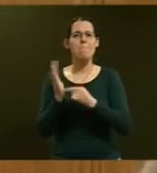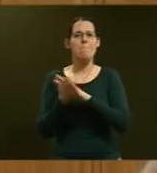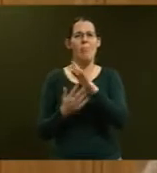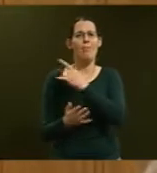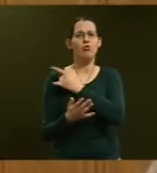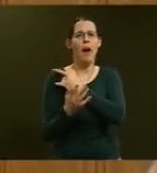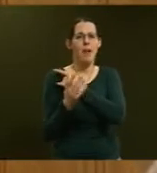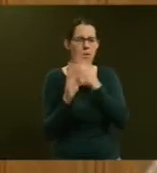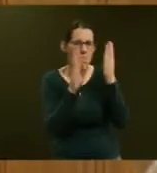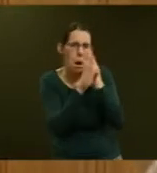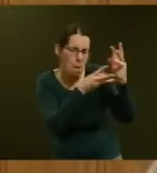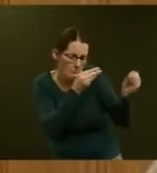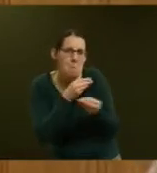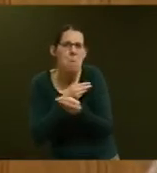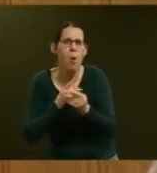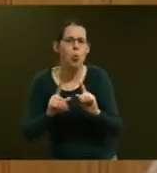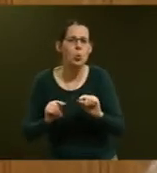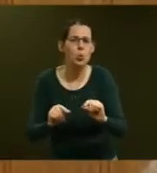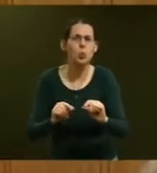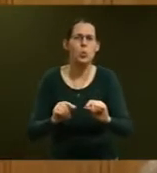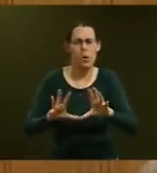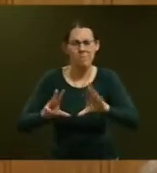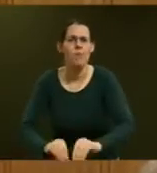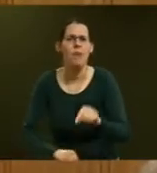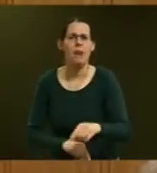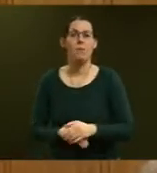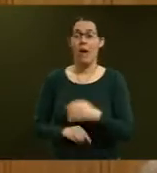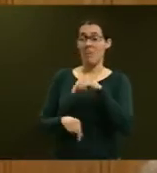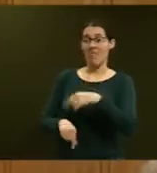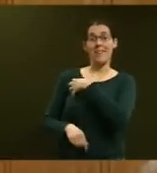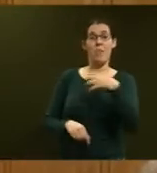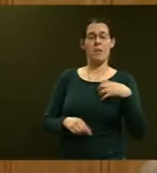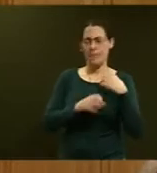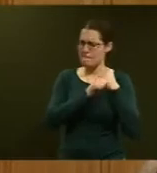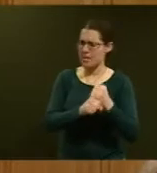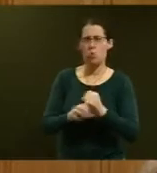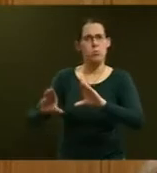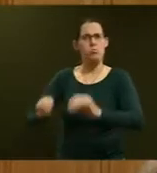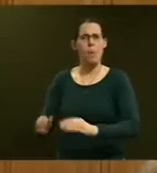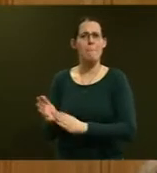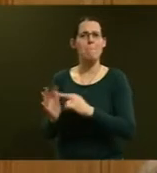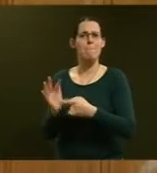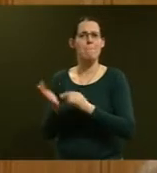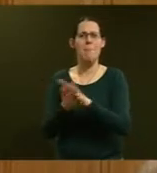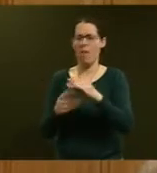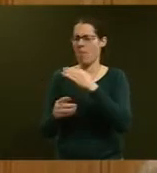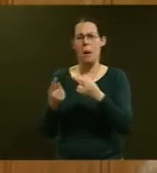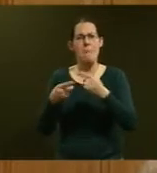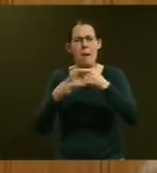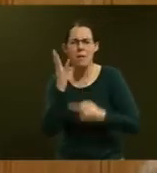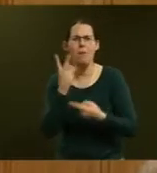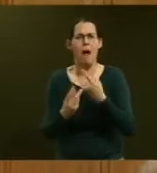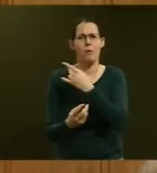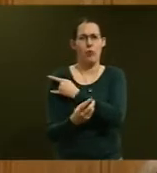is committed to stopping meth and other legal drugs from coming across our borders. In Budget 2018, I secured an additional